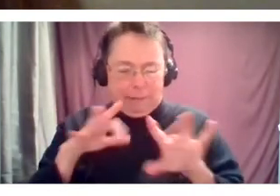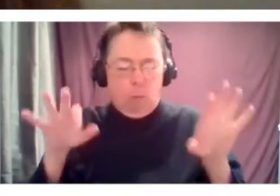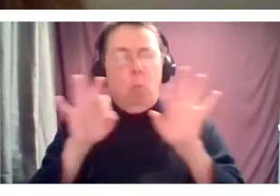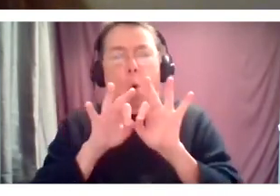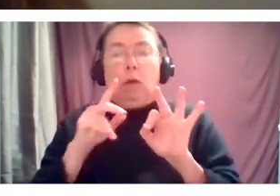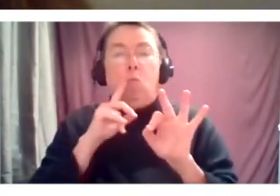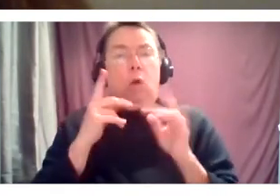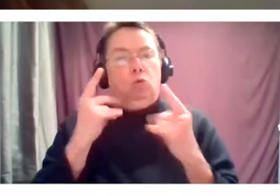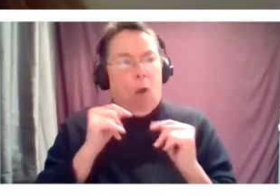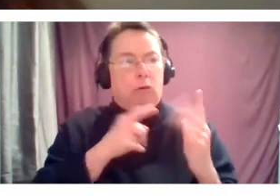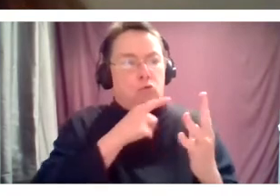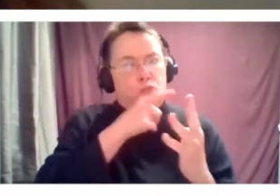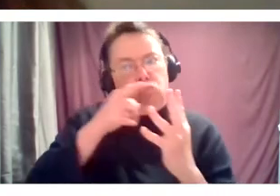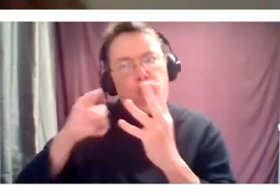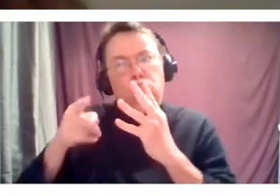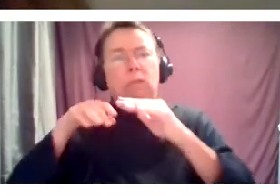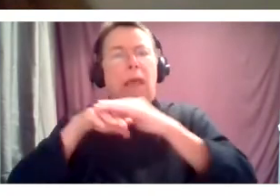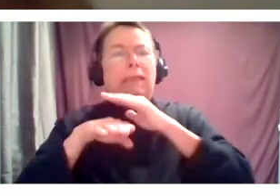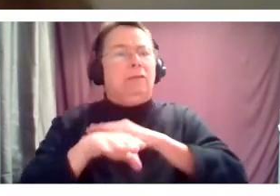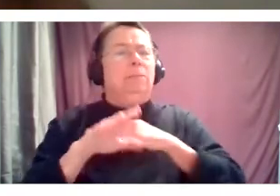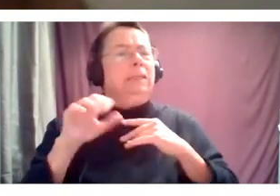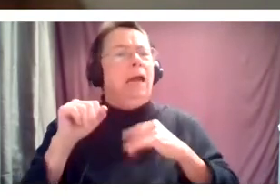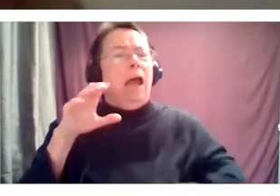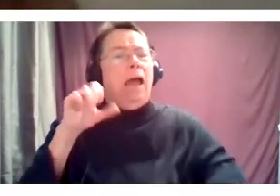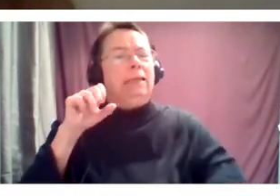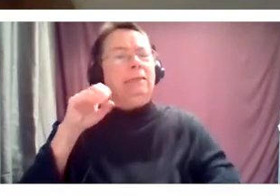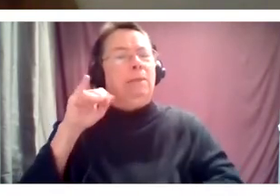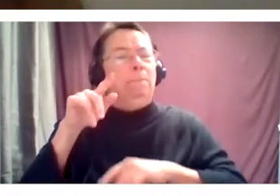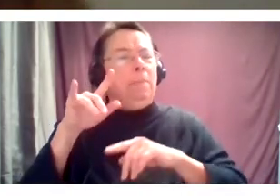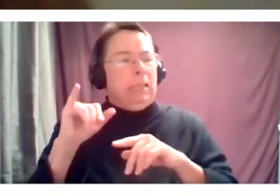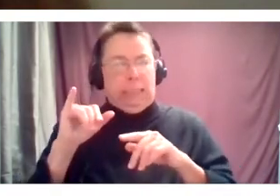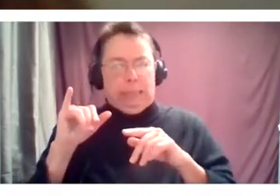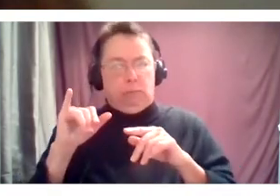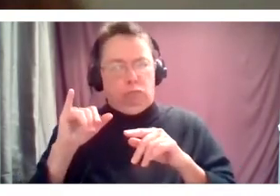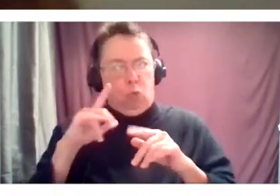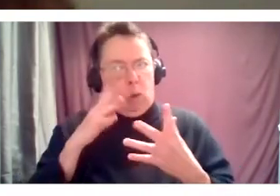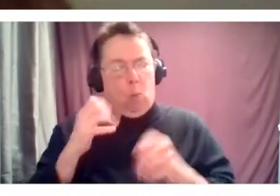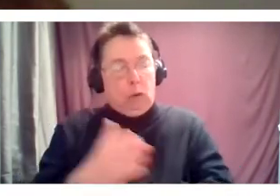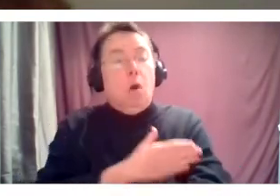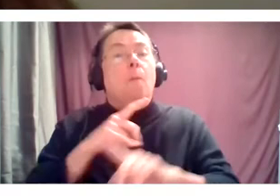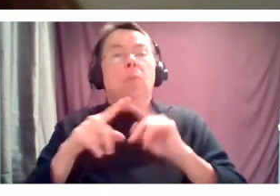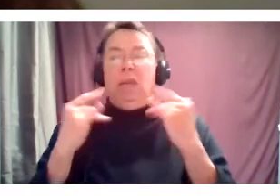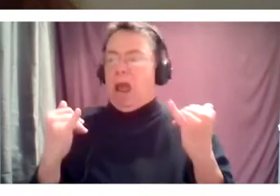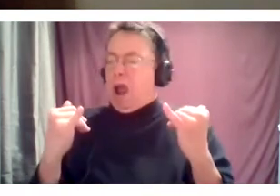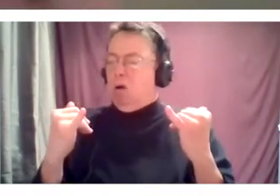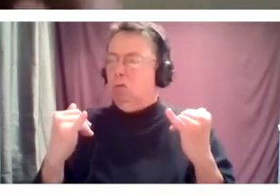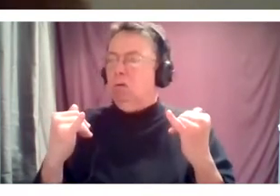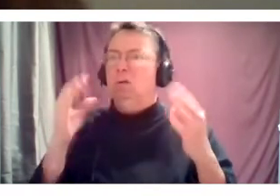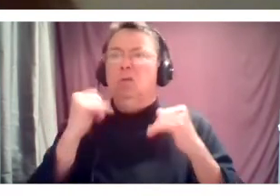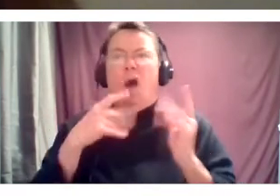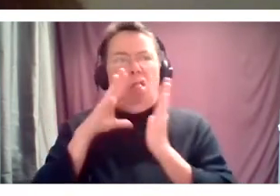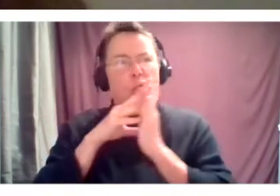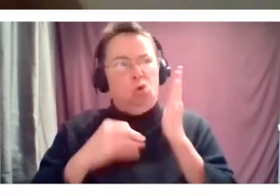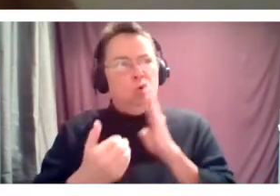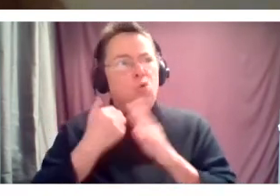But this time has taught us new ways to do that. mean, with as